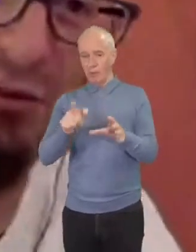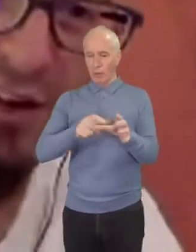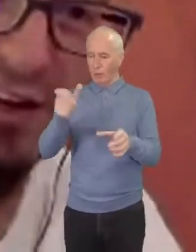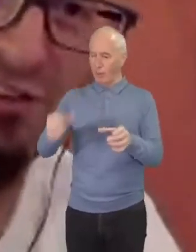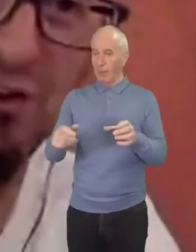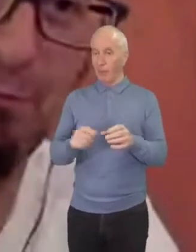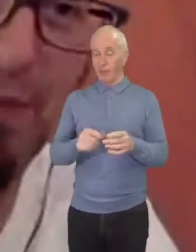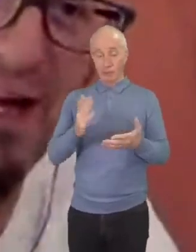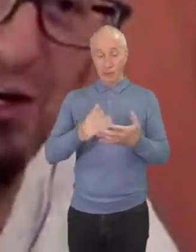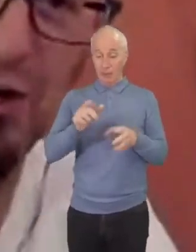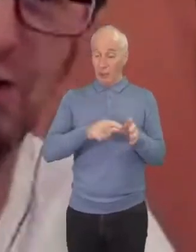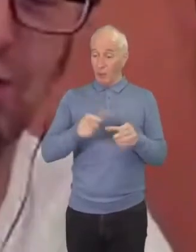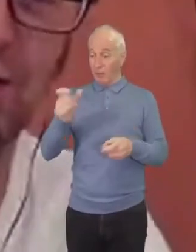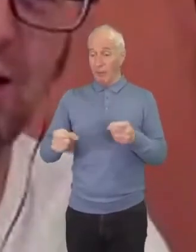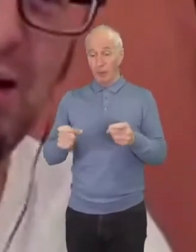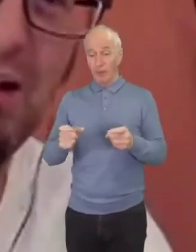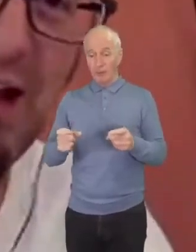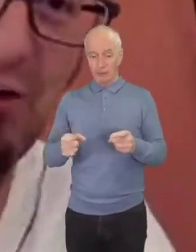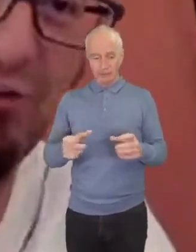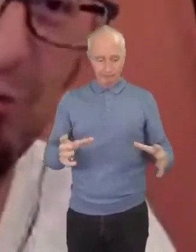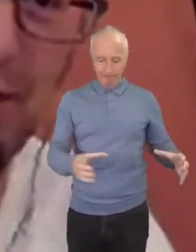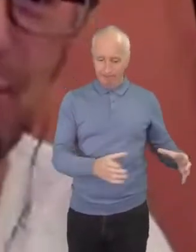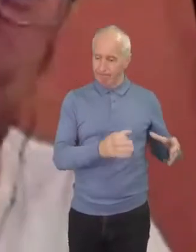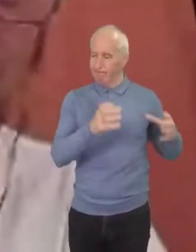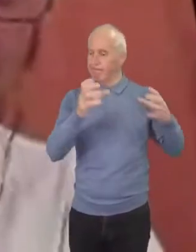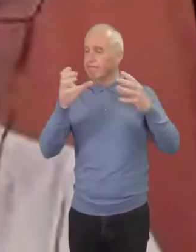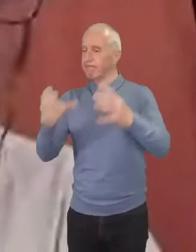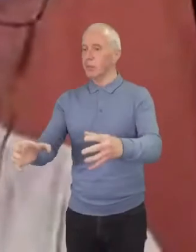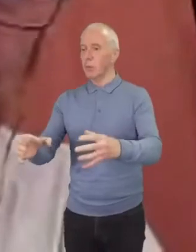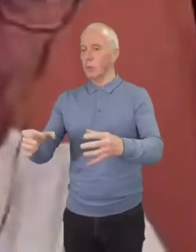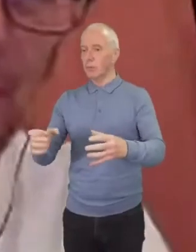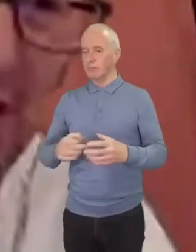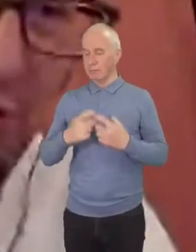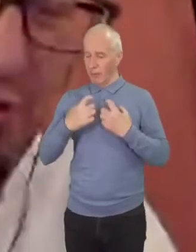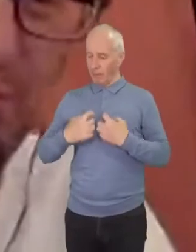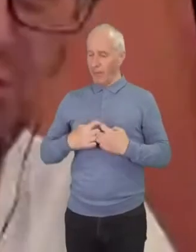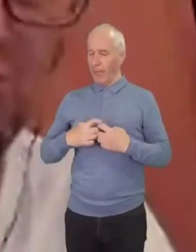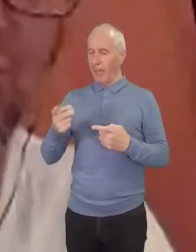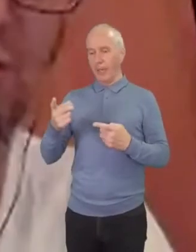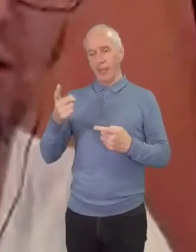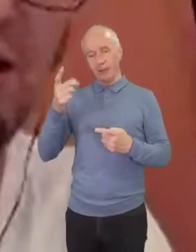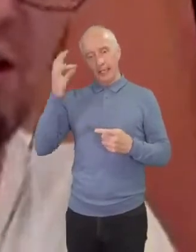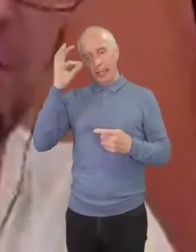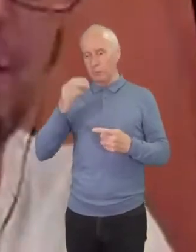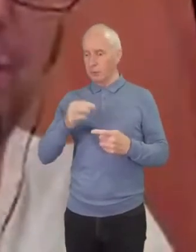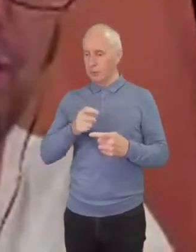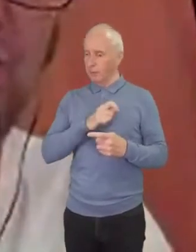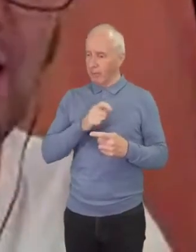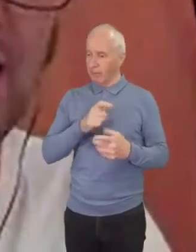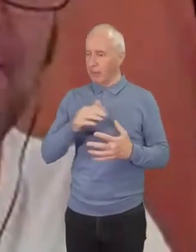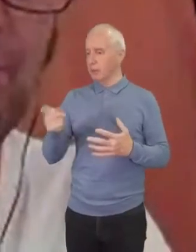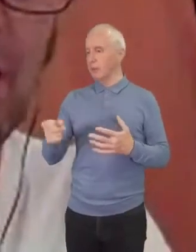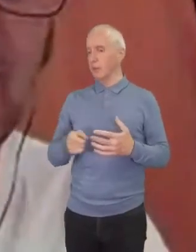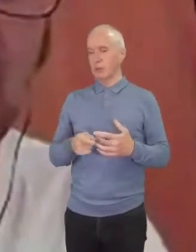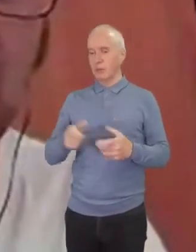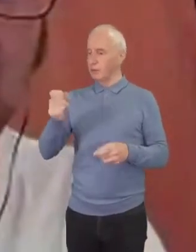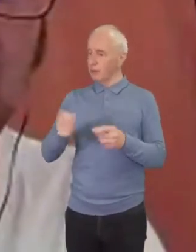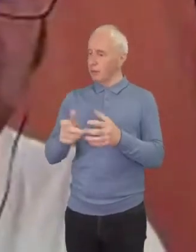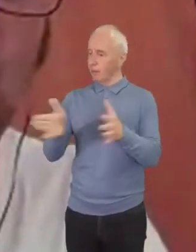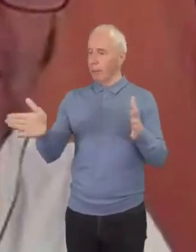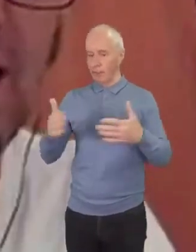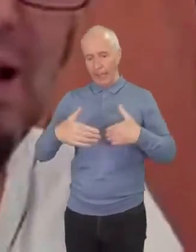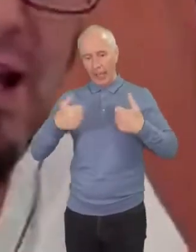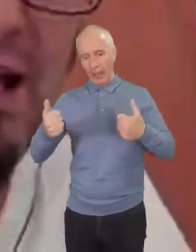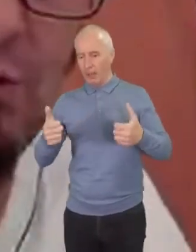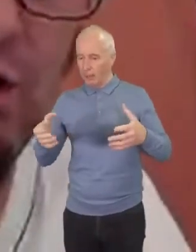people that delivered these to the mayor and to the council members and to the public health commissioner and the people in our city and